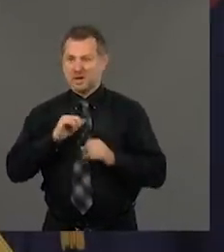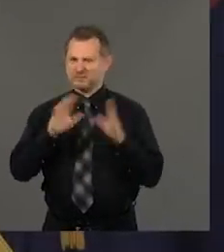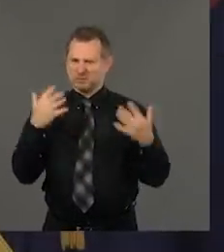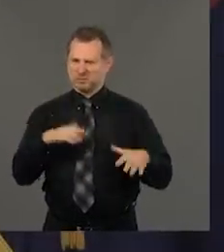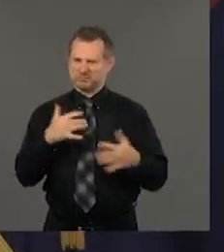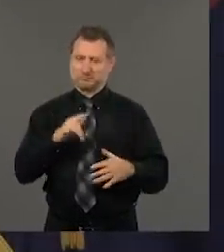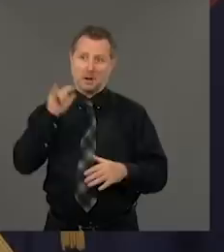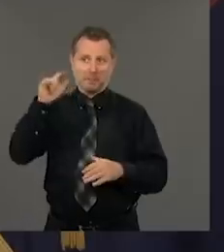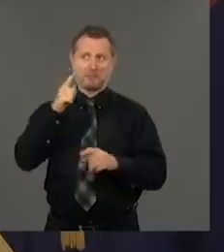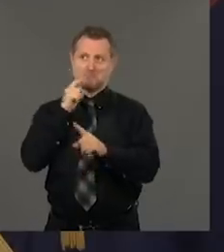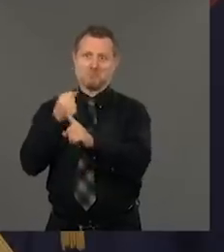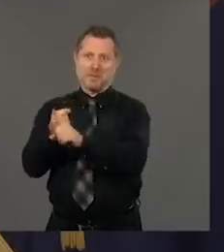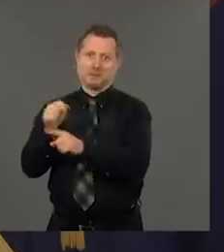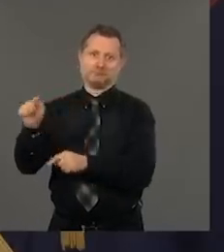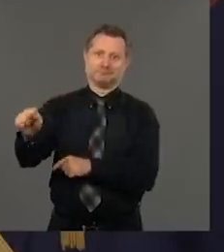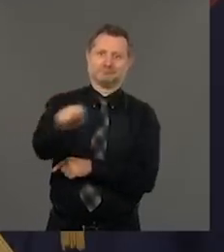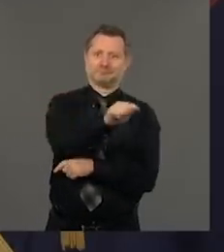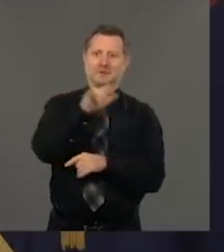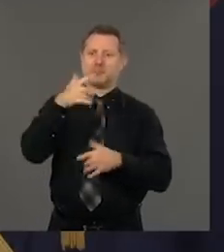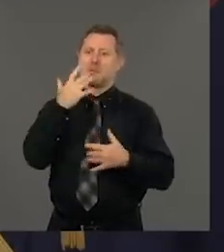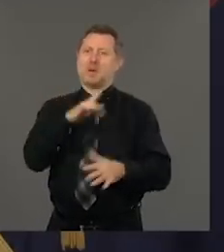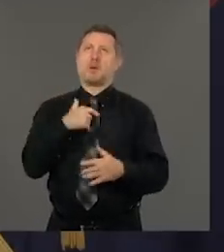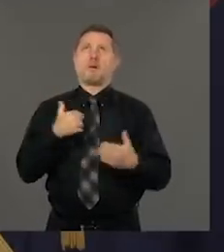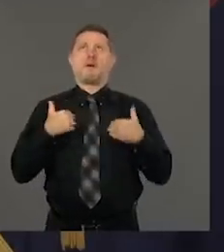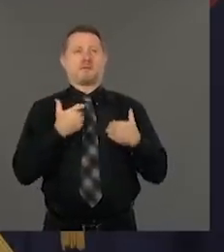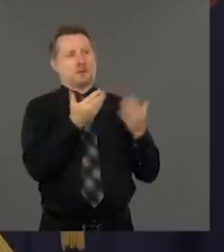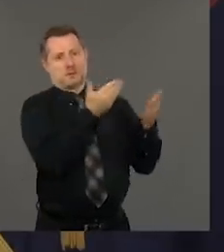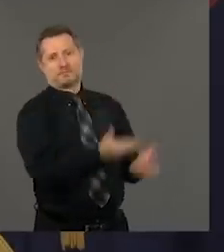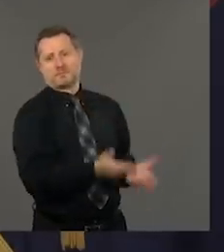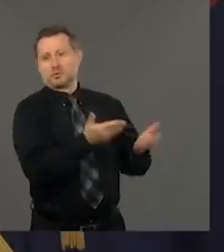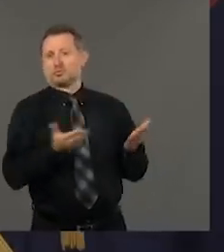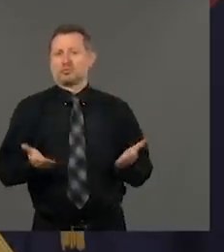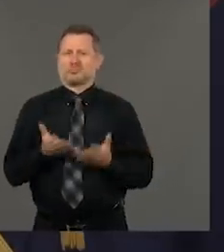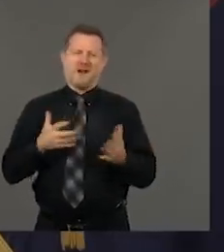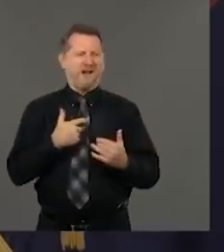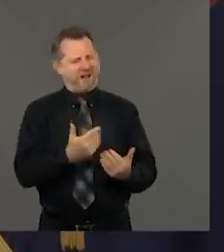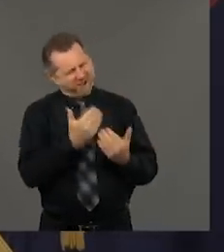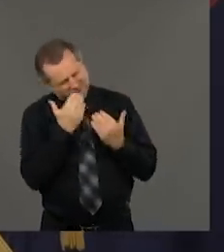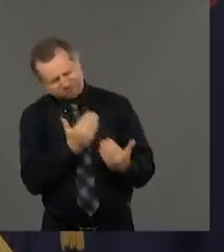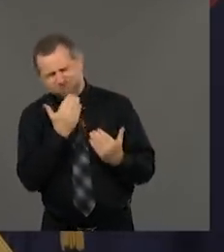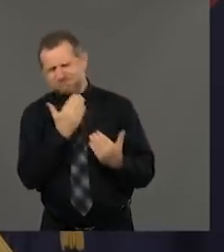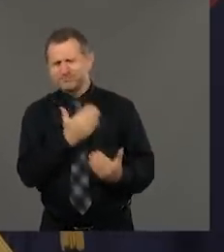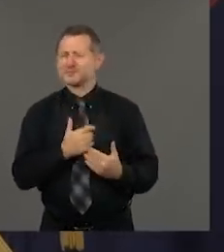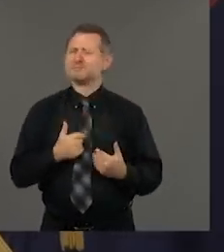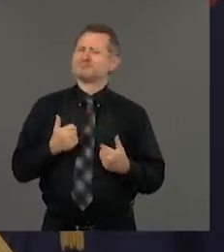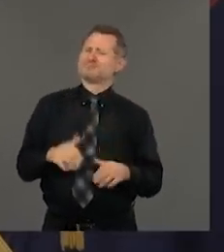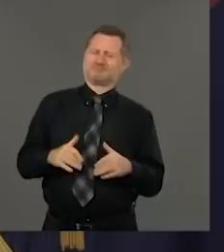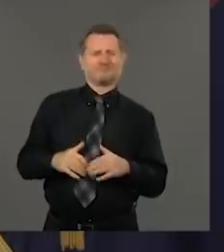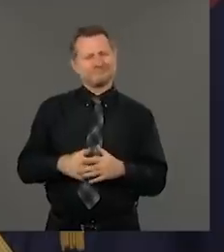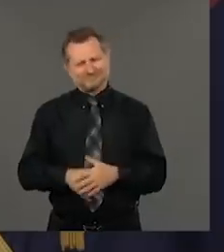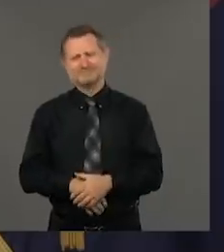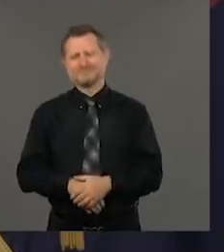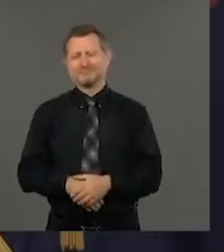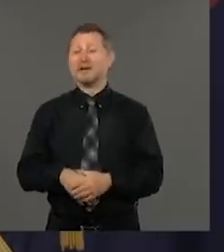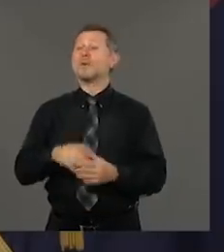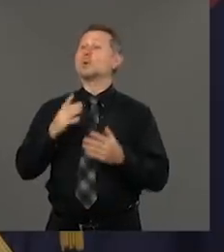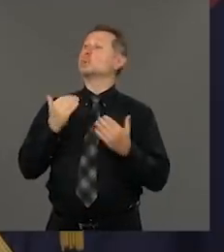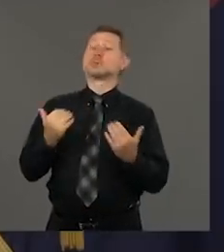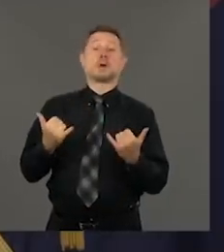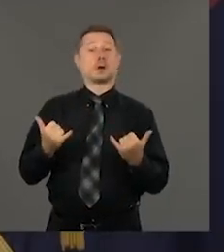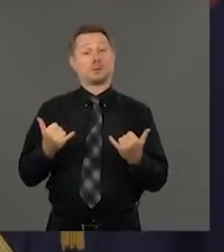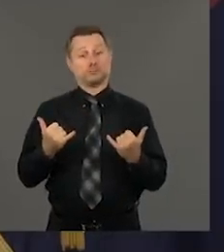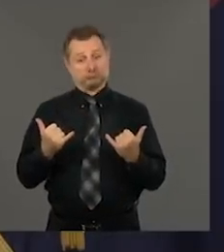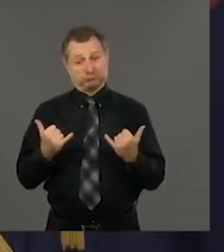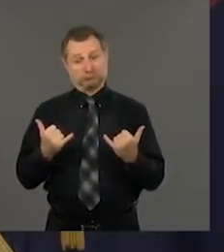and we are so lucky to have him, and I want to thank him very much for everything he's been doing. This morning, we're going to be